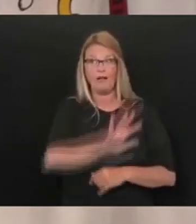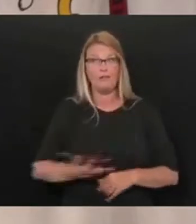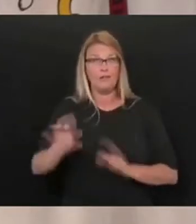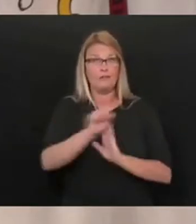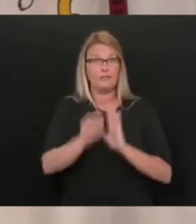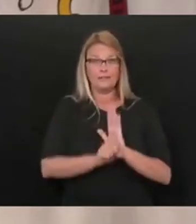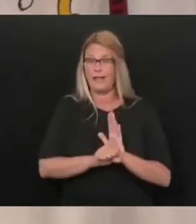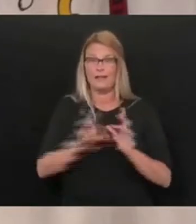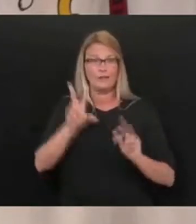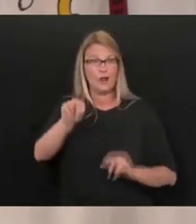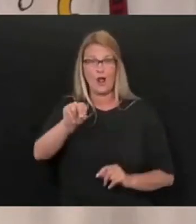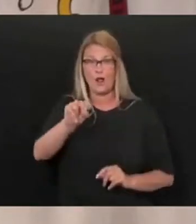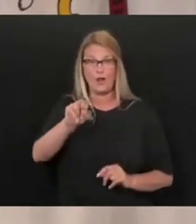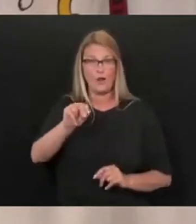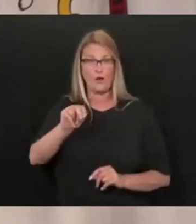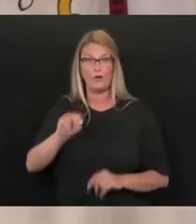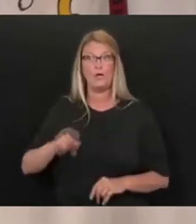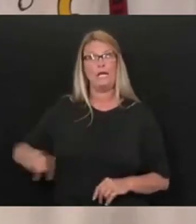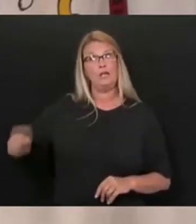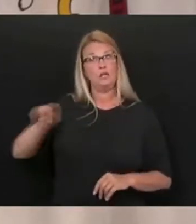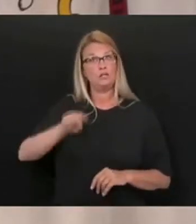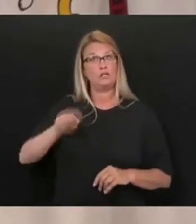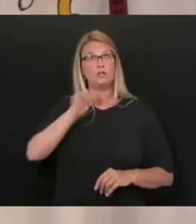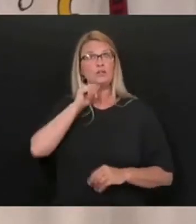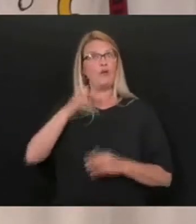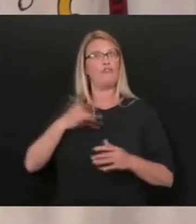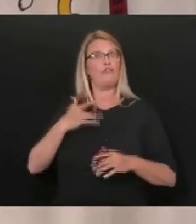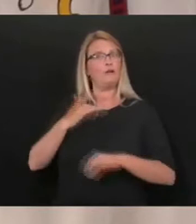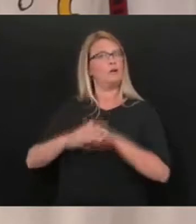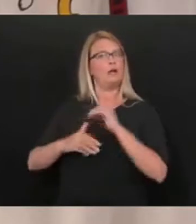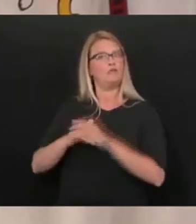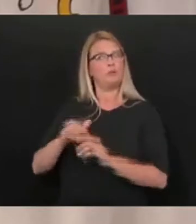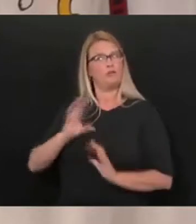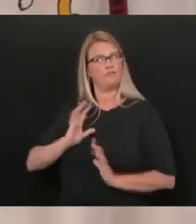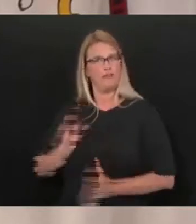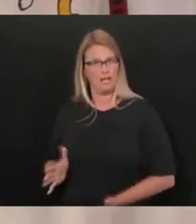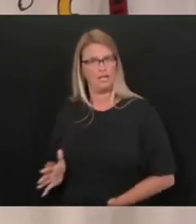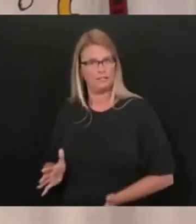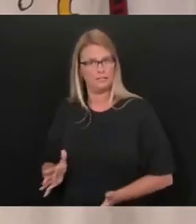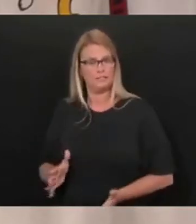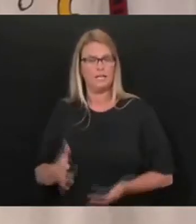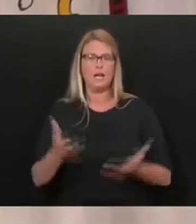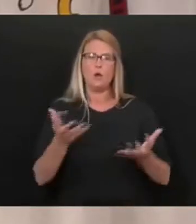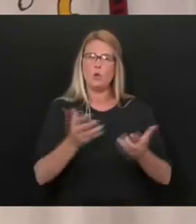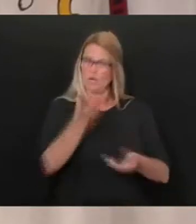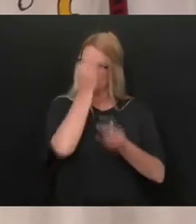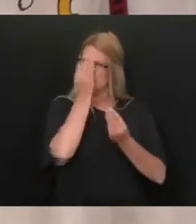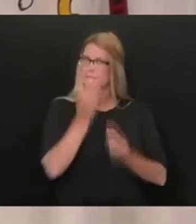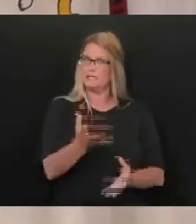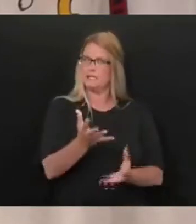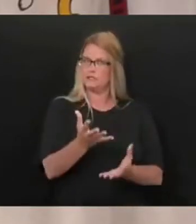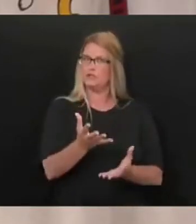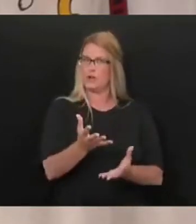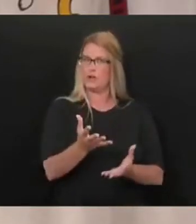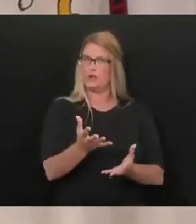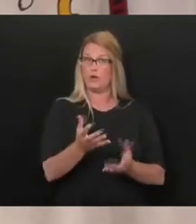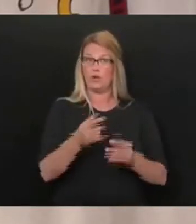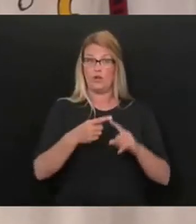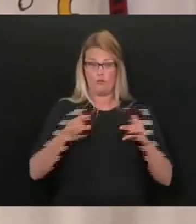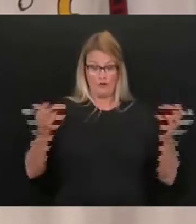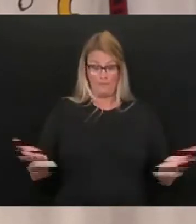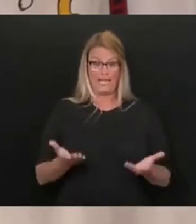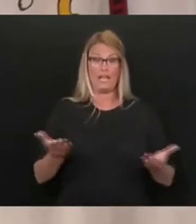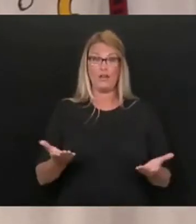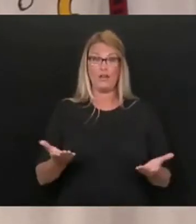soccer everywhere. That, that's not the case at all. This is just giving you the very best guidelines and allowing you to know that from the state